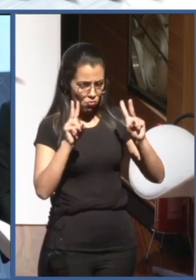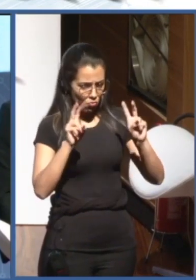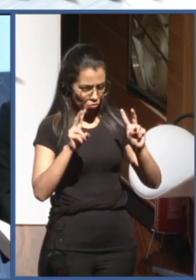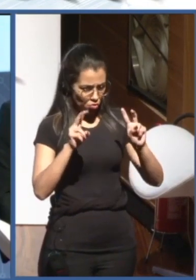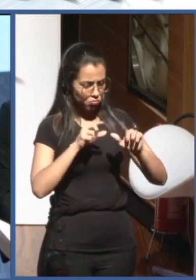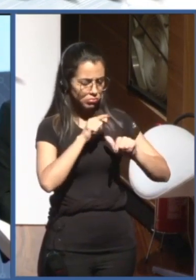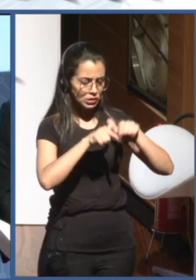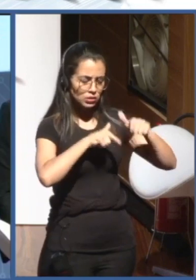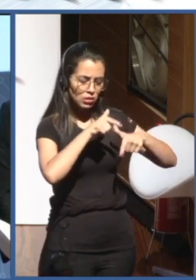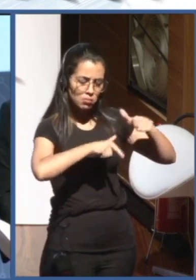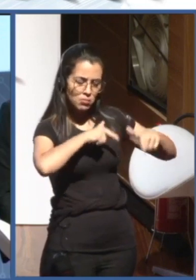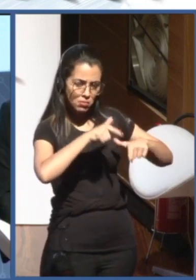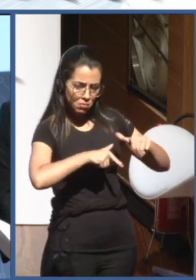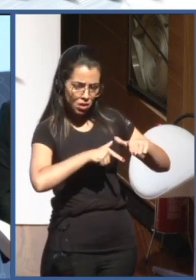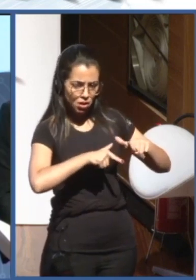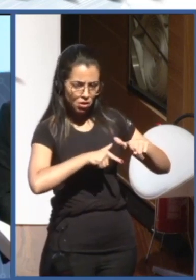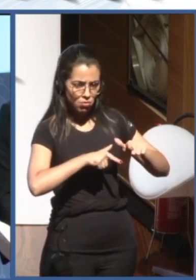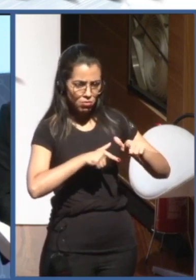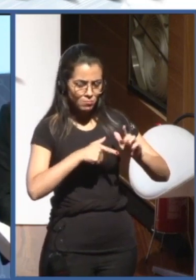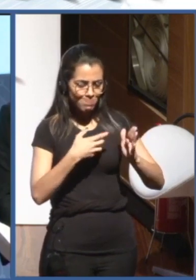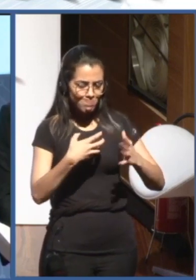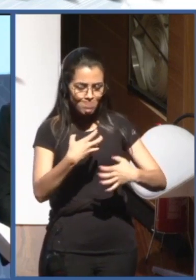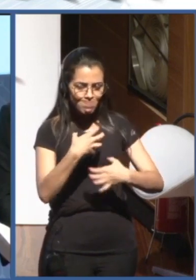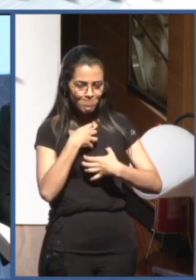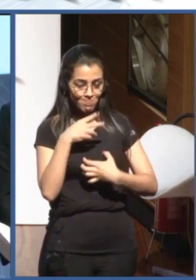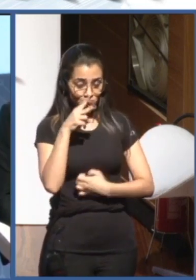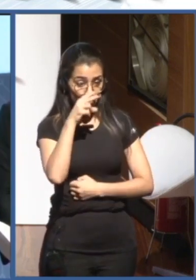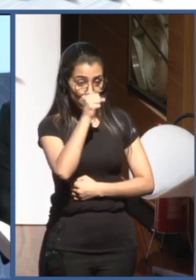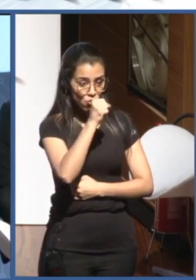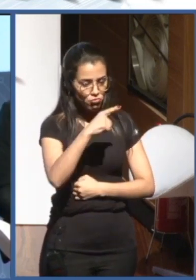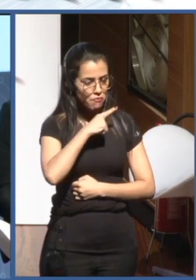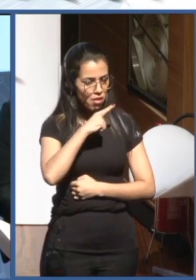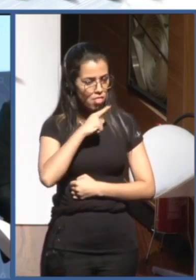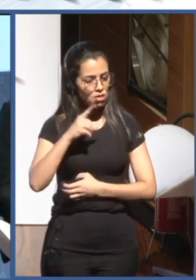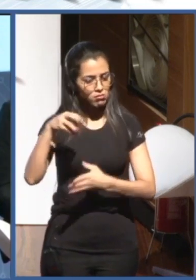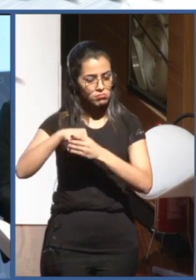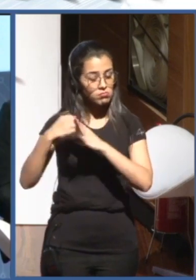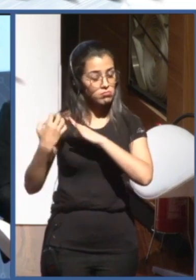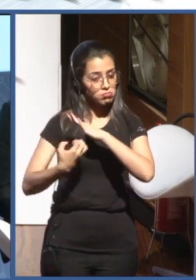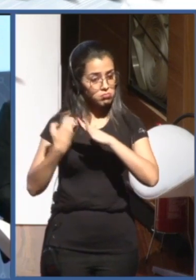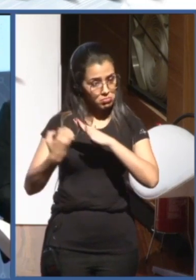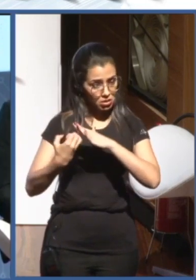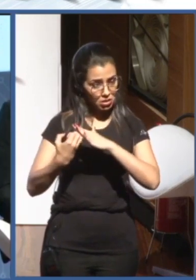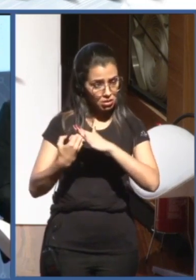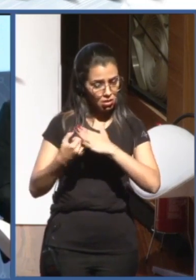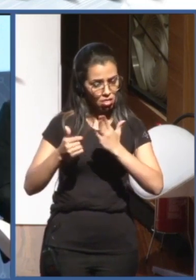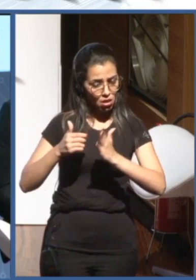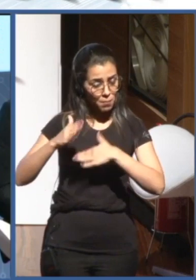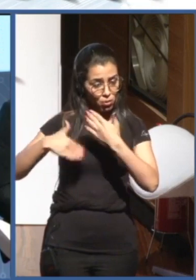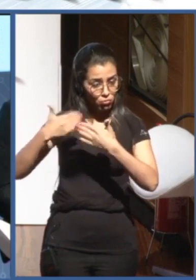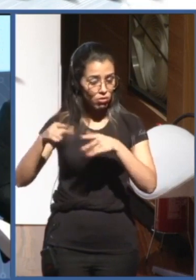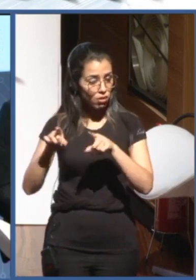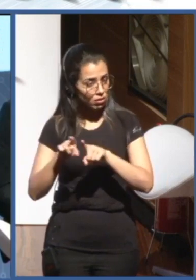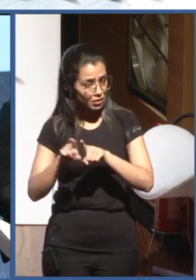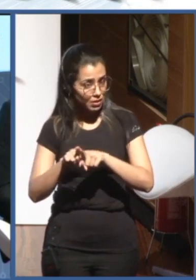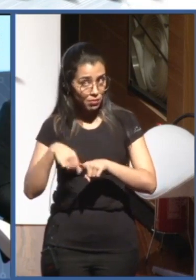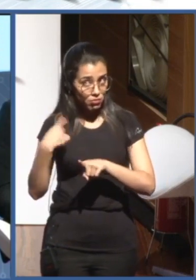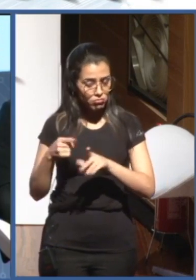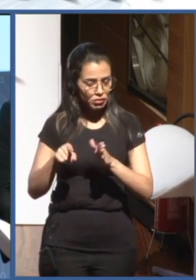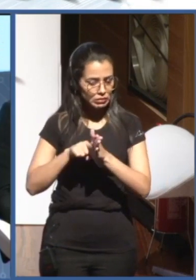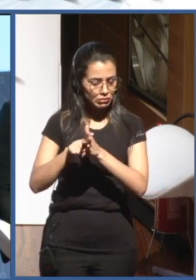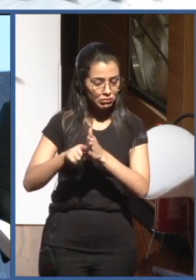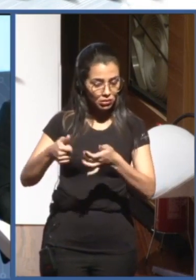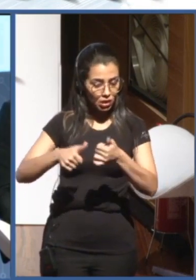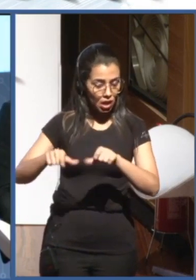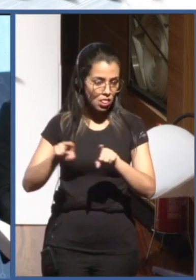is what the impact of AI on firms and productivity and growth is, and that's something we want to look at in greater depth. And also data governance, I think, is an